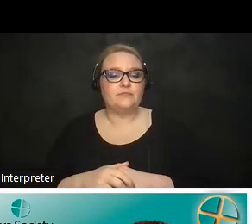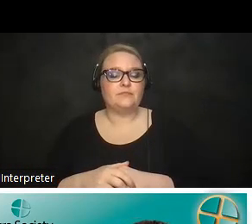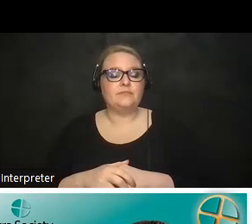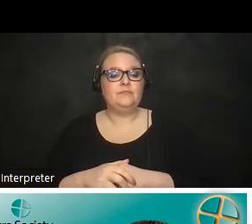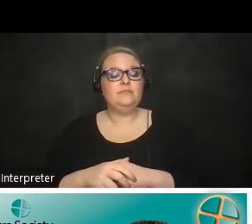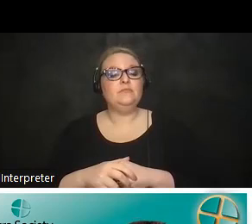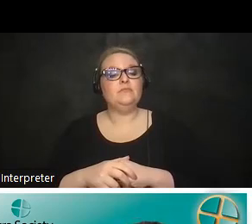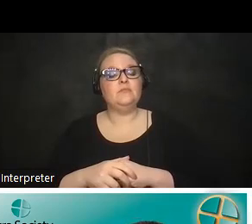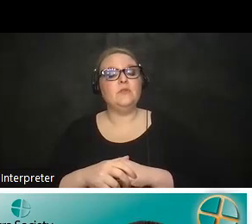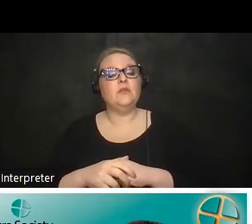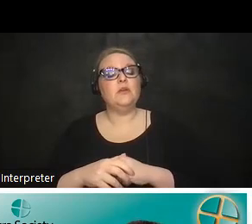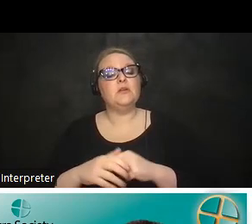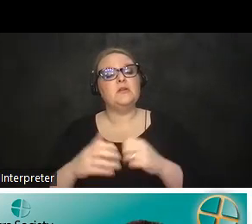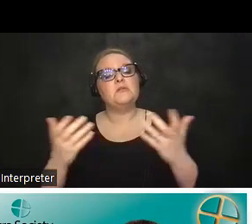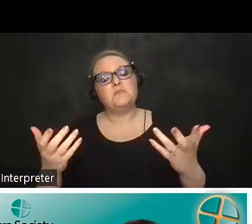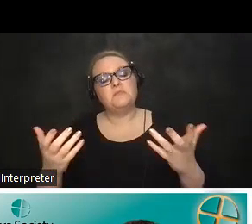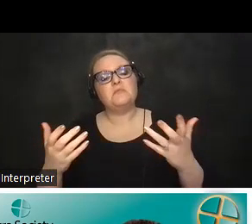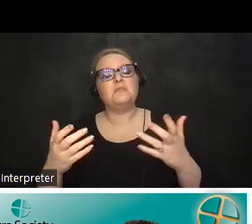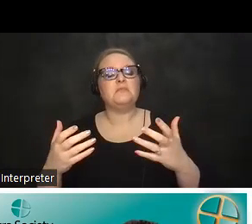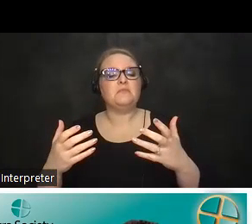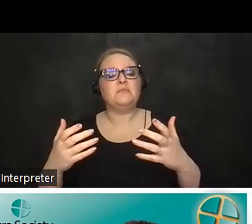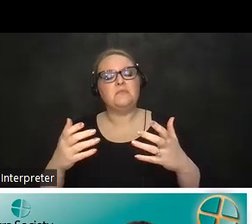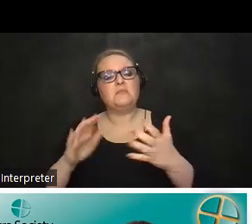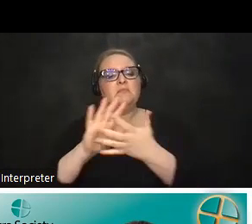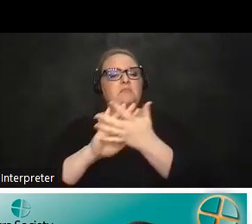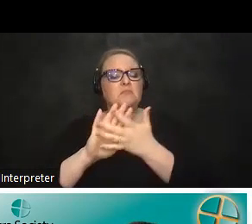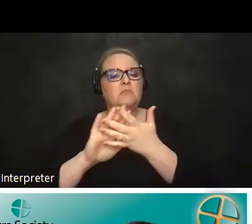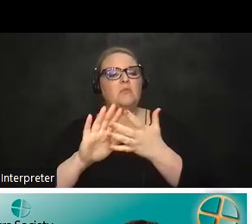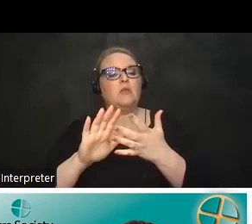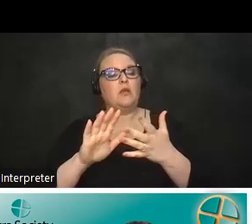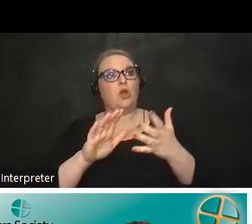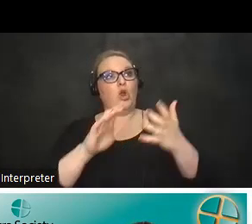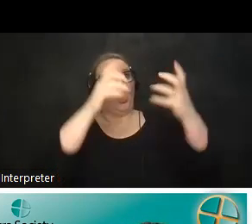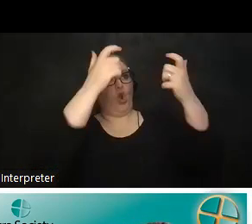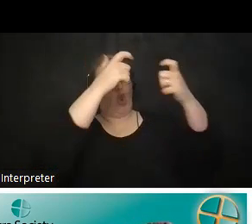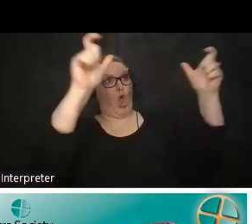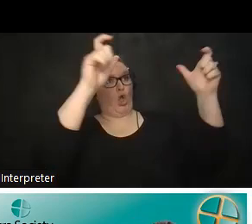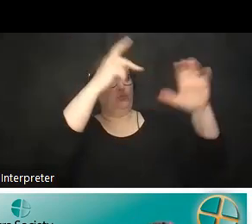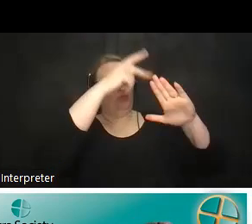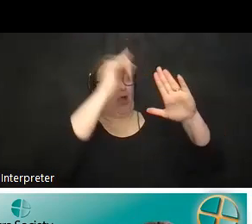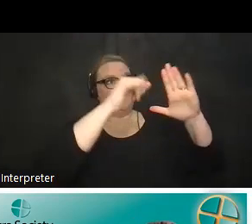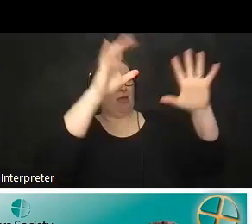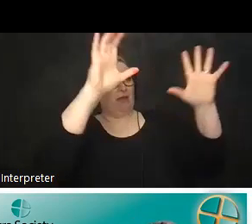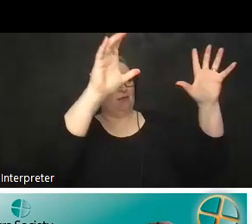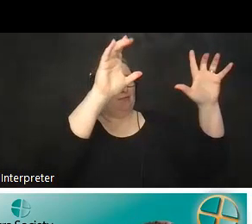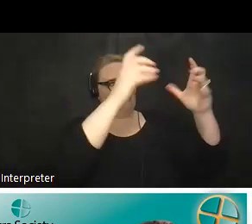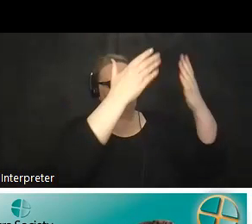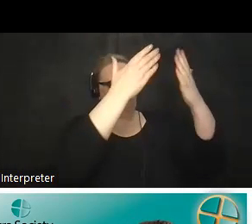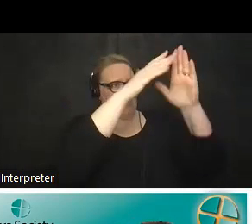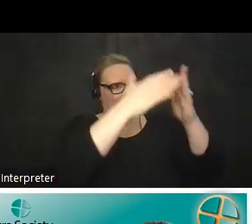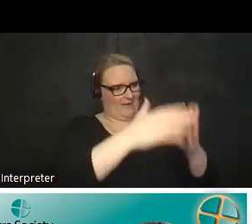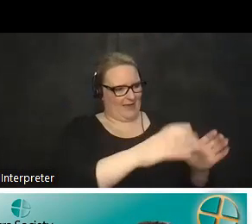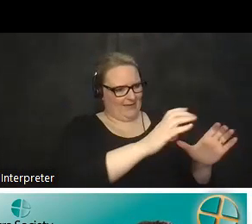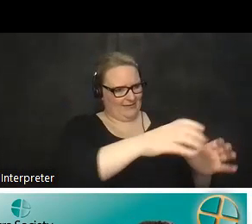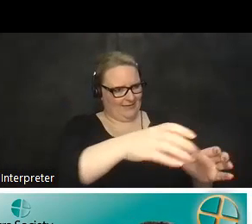basically in loose again loose terms is an approach for breaking down a large project into smaller chunks and this kind of